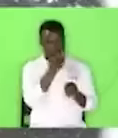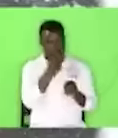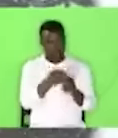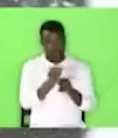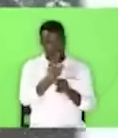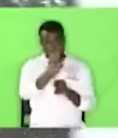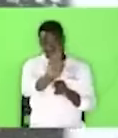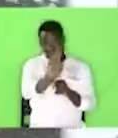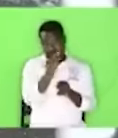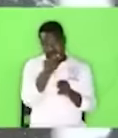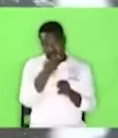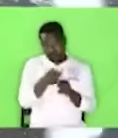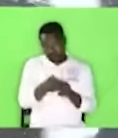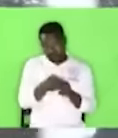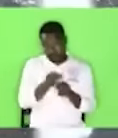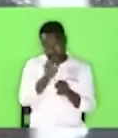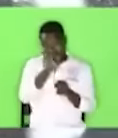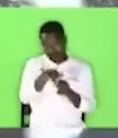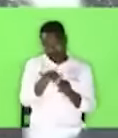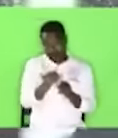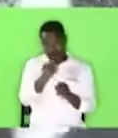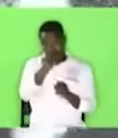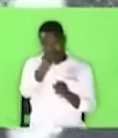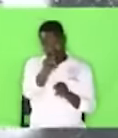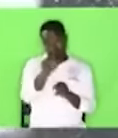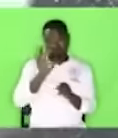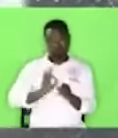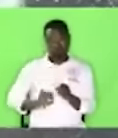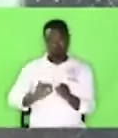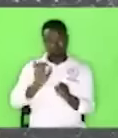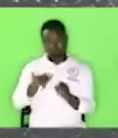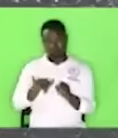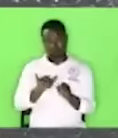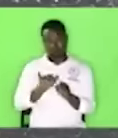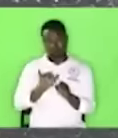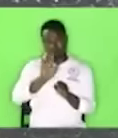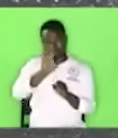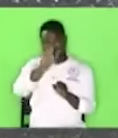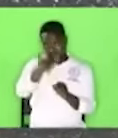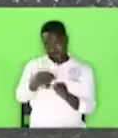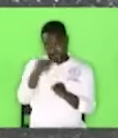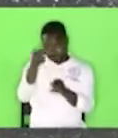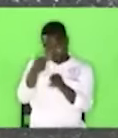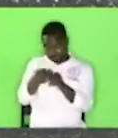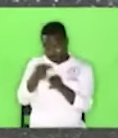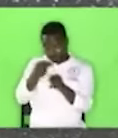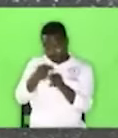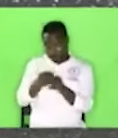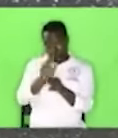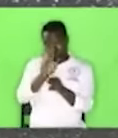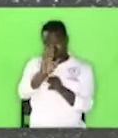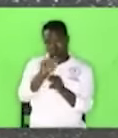name is all you have. It is your greatest treasure.